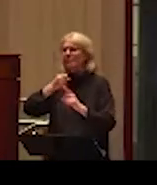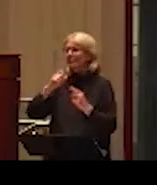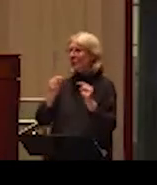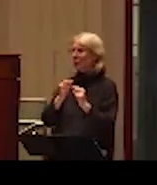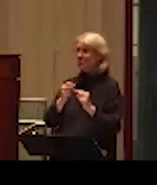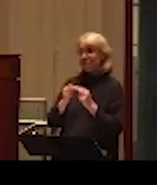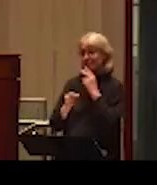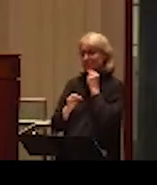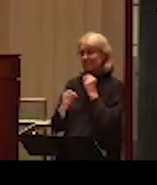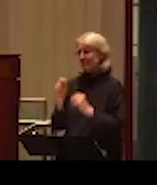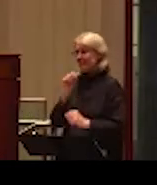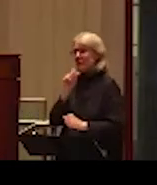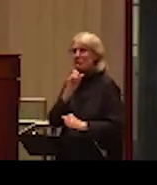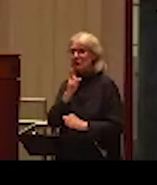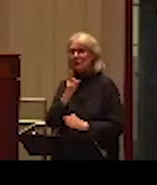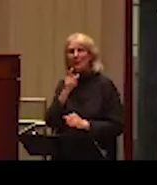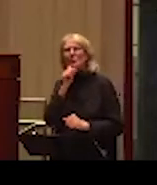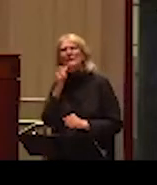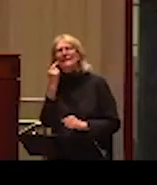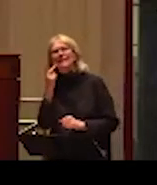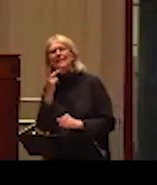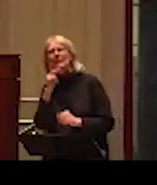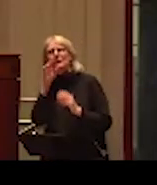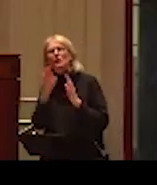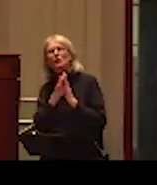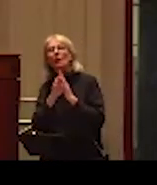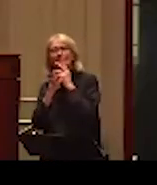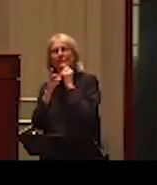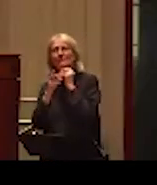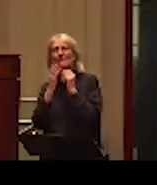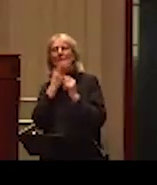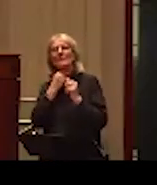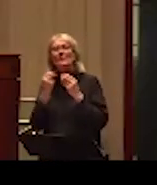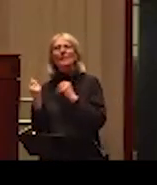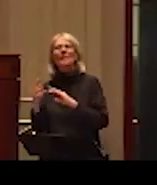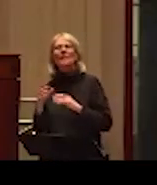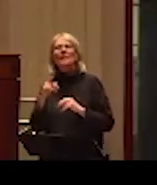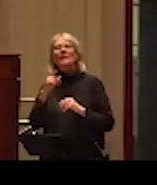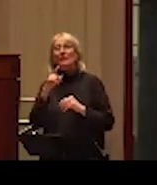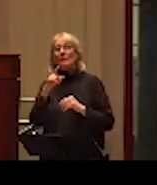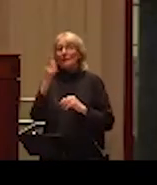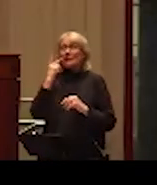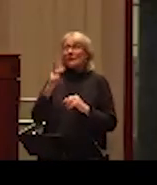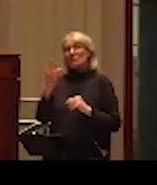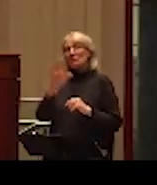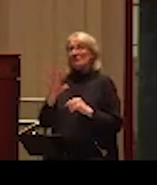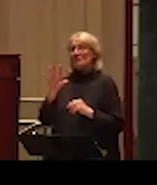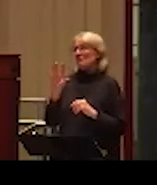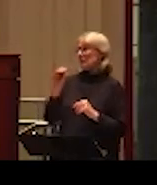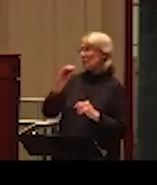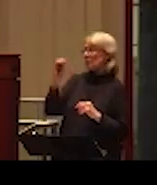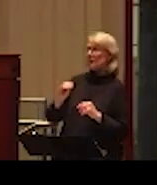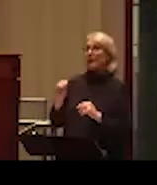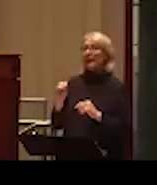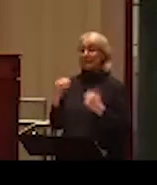In fact, what we see is, I don't see the image. Oh yeah, here. So what we see is that more than a half of physical abusive